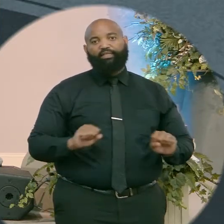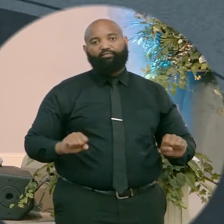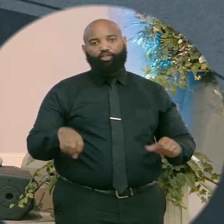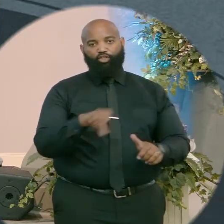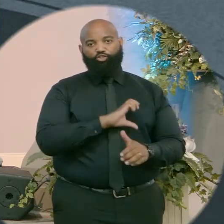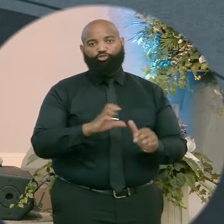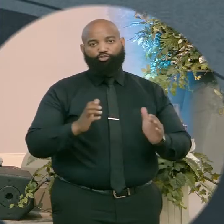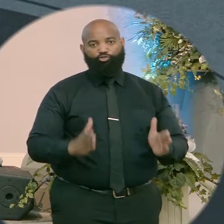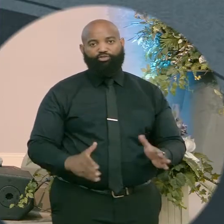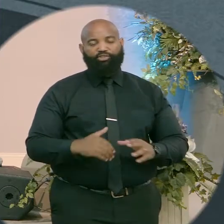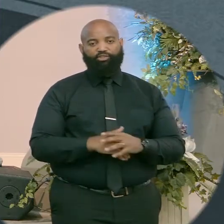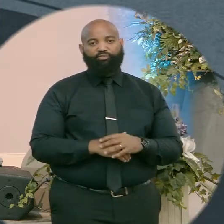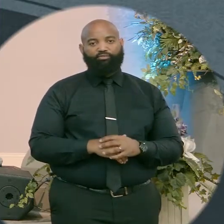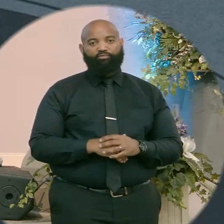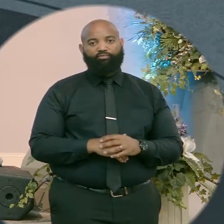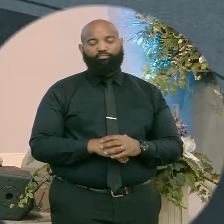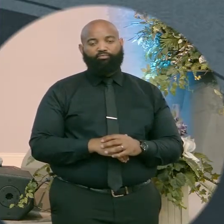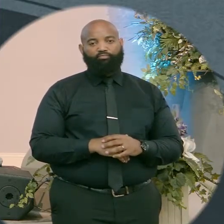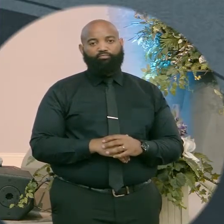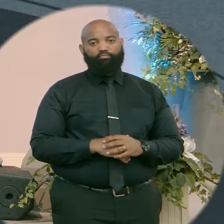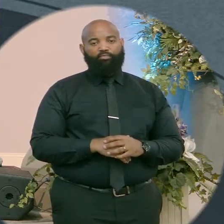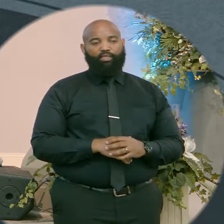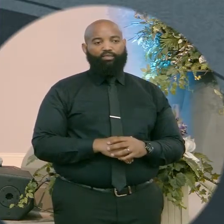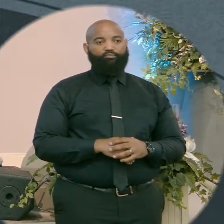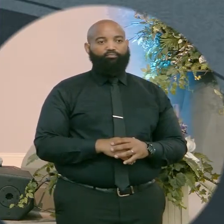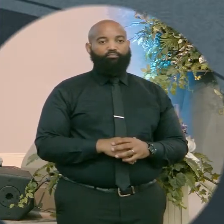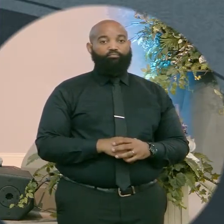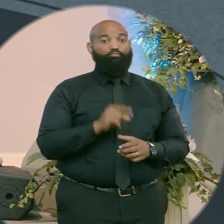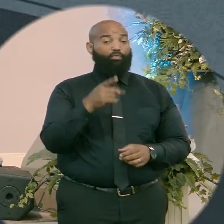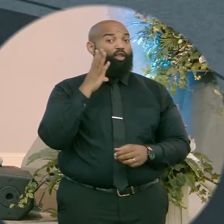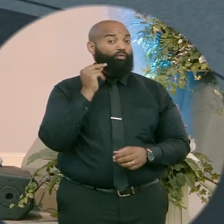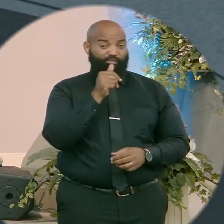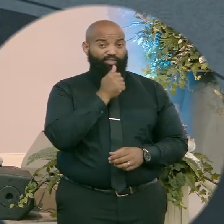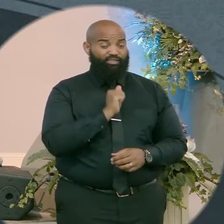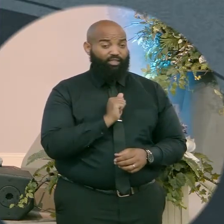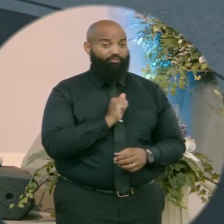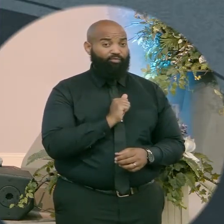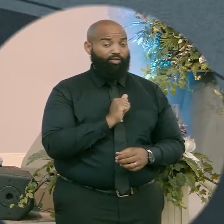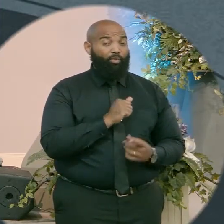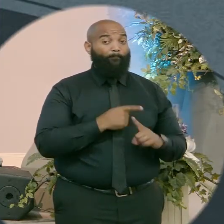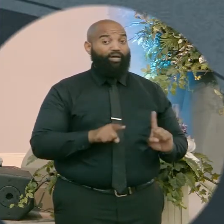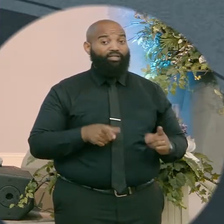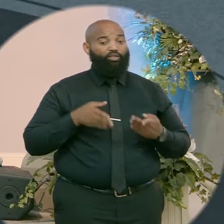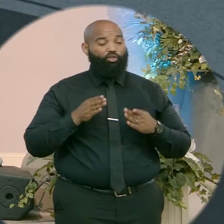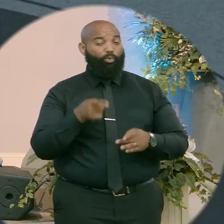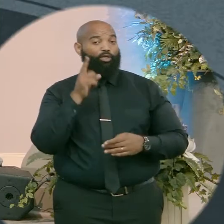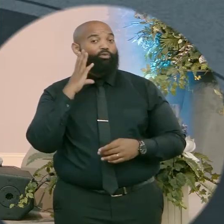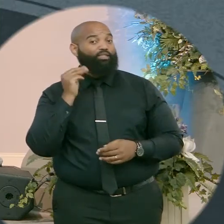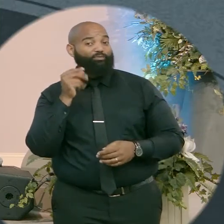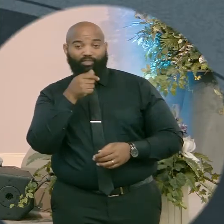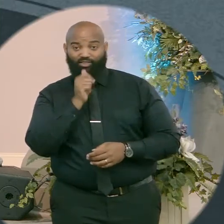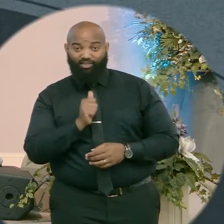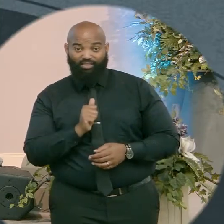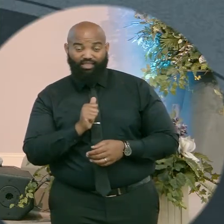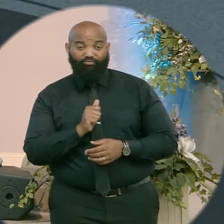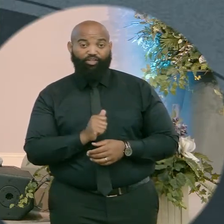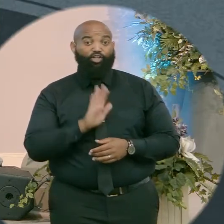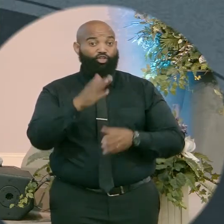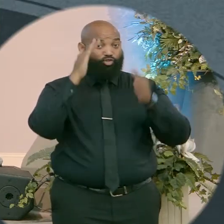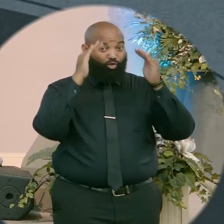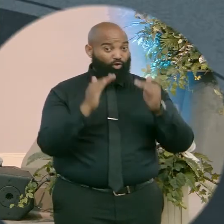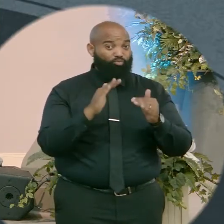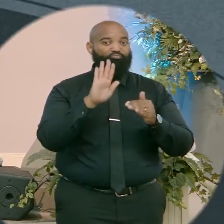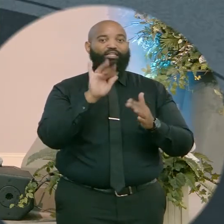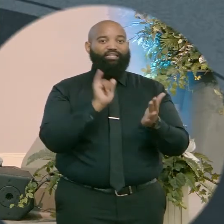You know, absence of suffering in the sign. How you go through the suffering is a sign. who your hope is in is the sign.